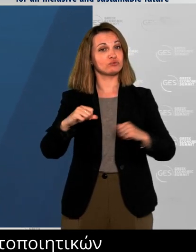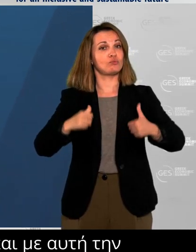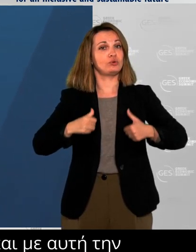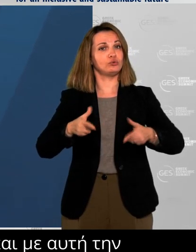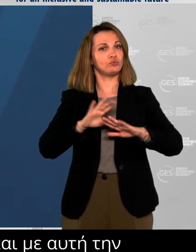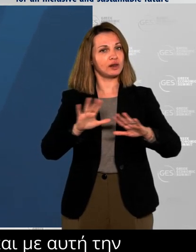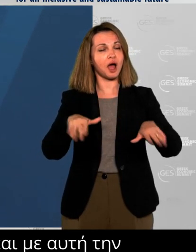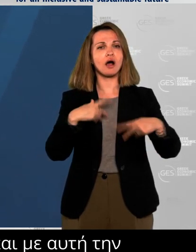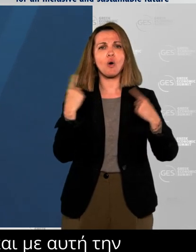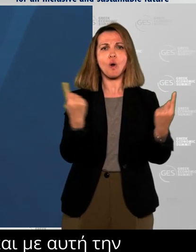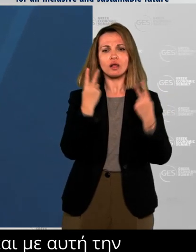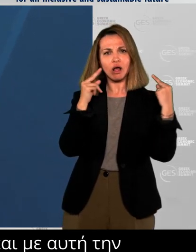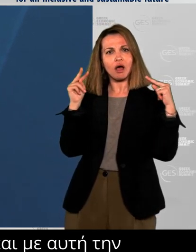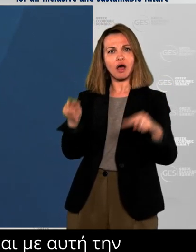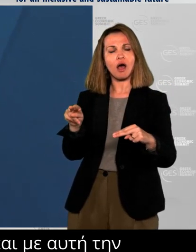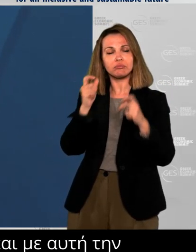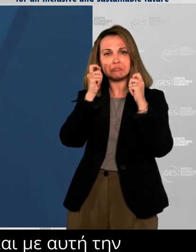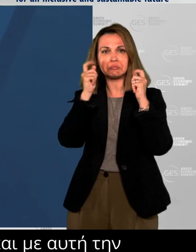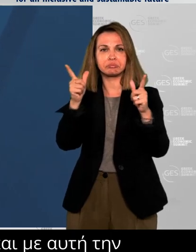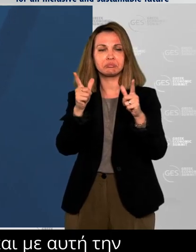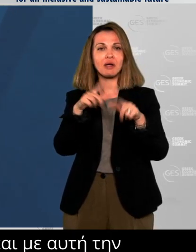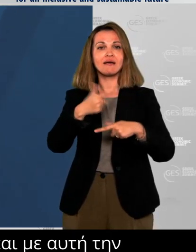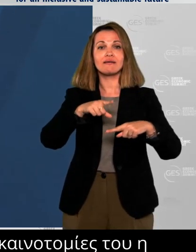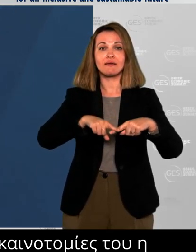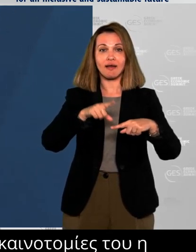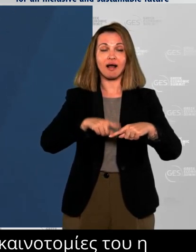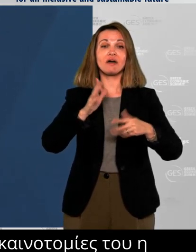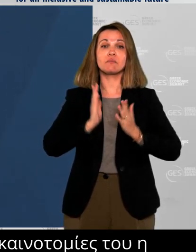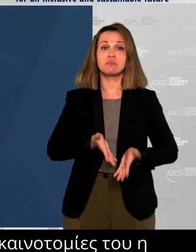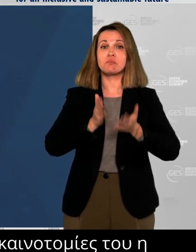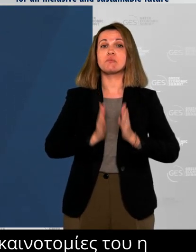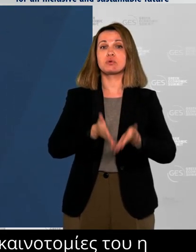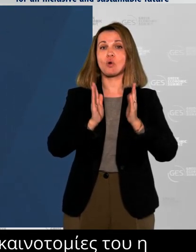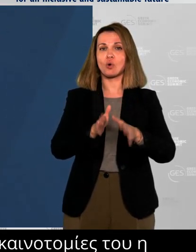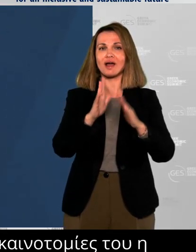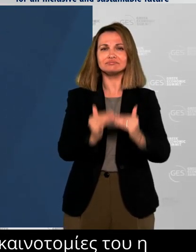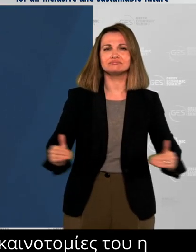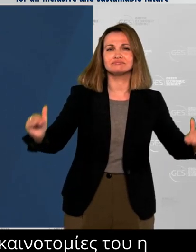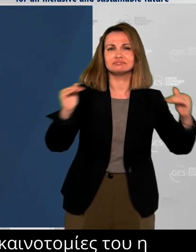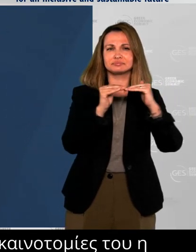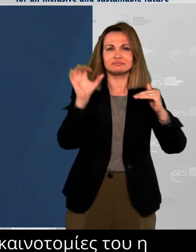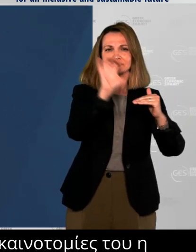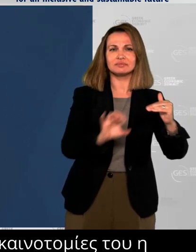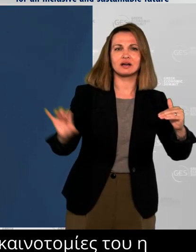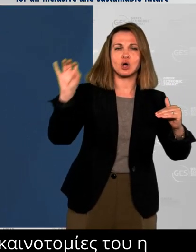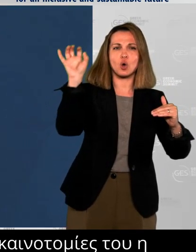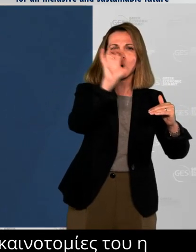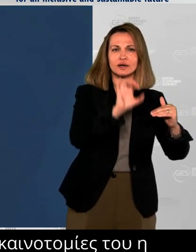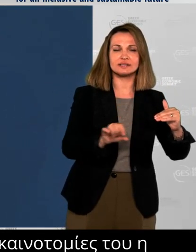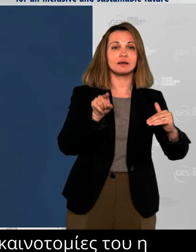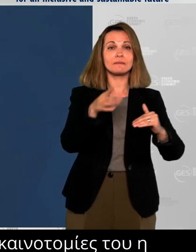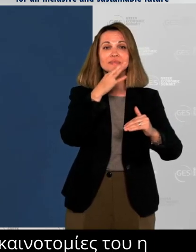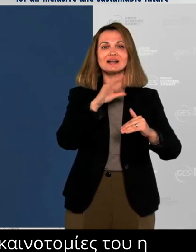meeting its tourism goals, but exceeding them, with record numbers of Americans coming to enjoy all that Greece has to offer.